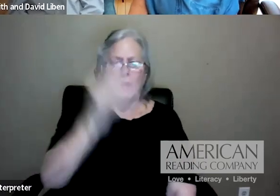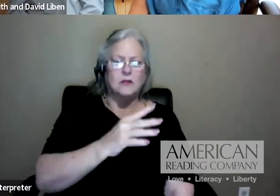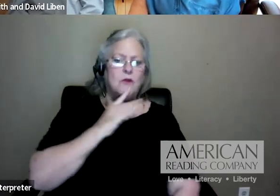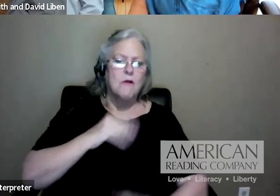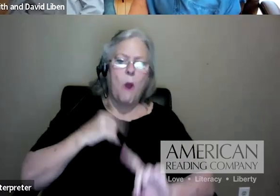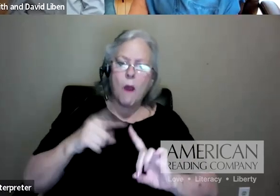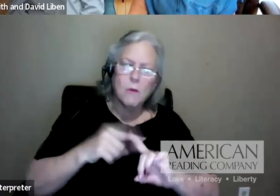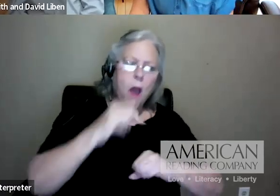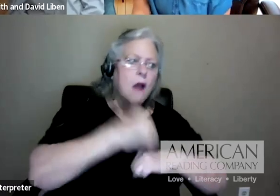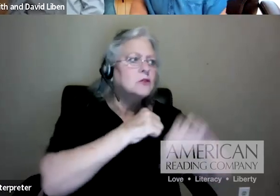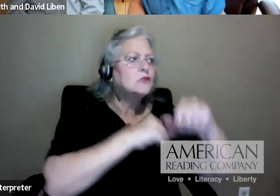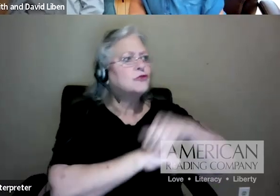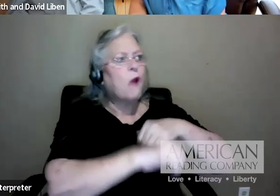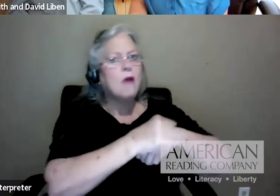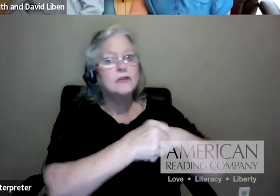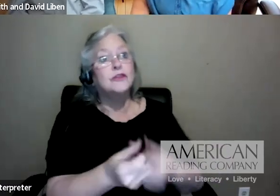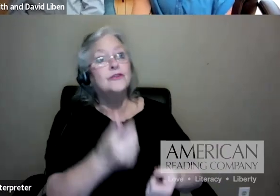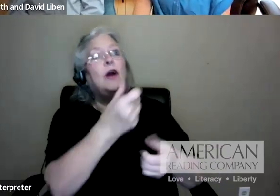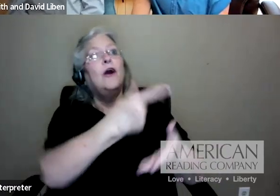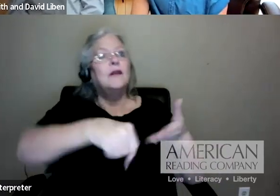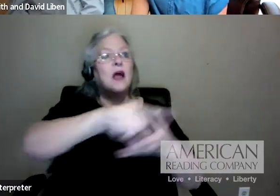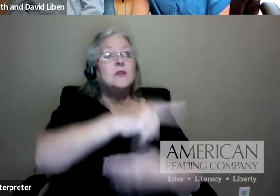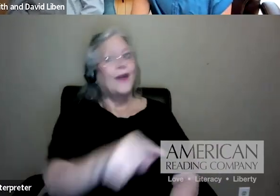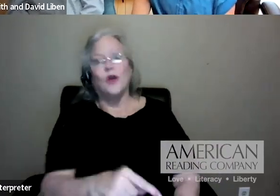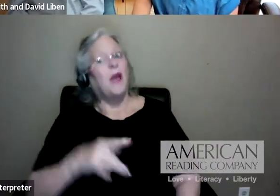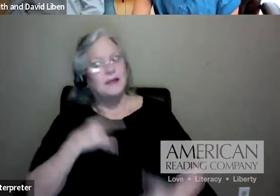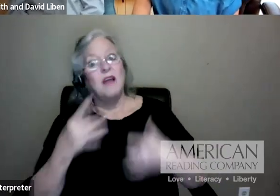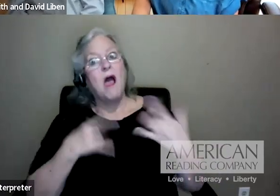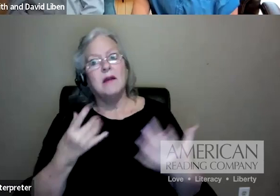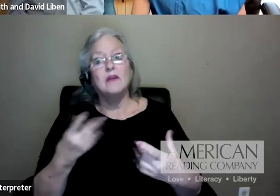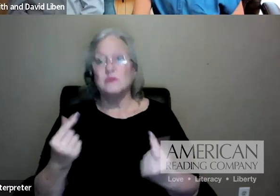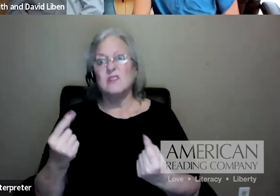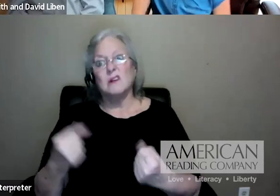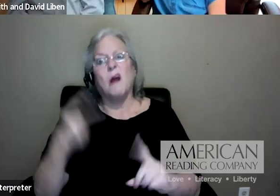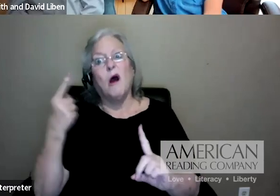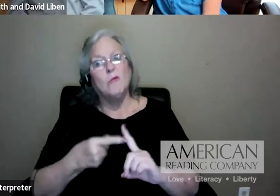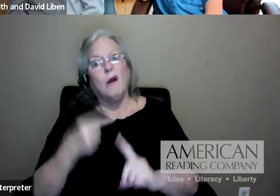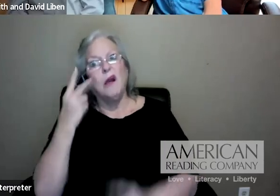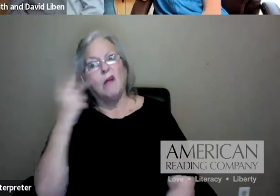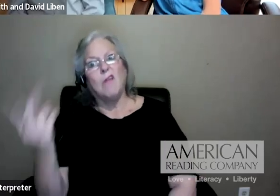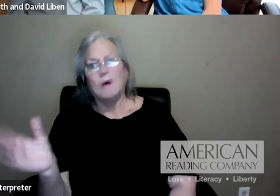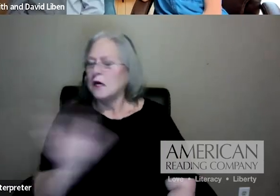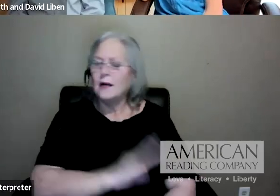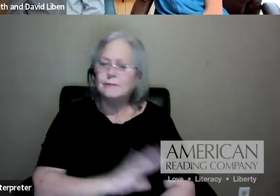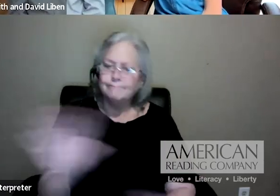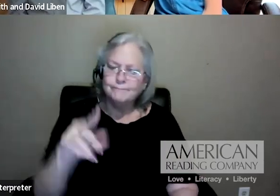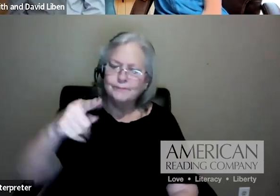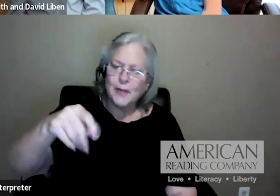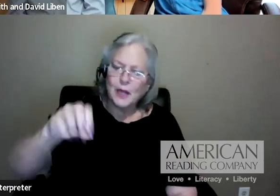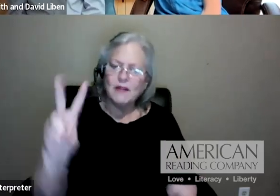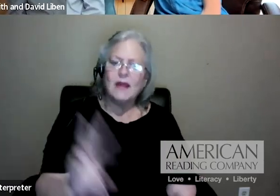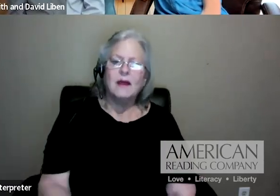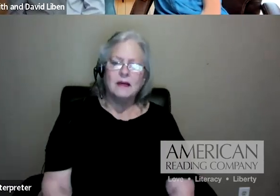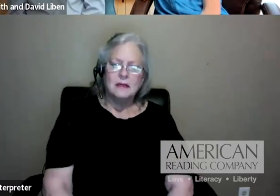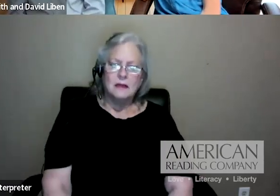week. Next week, you should be psyched out of your mind because we're going to do point of view. So that's what gets kids interested in knowledge. I also